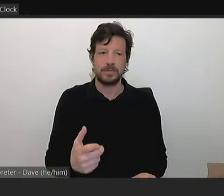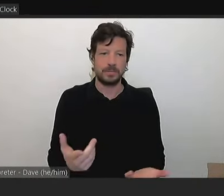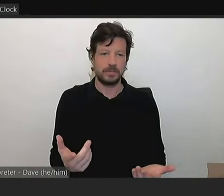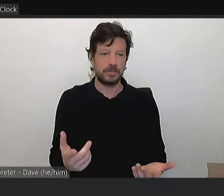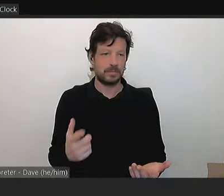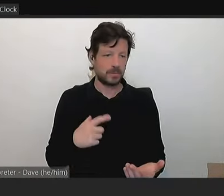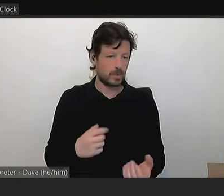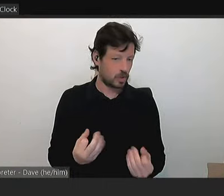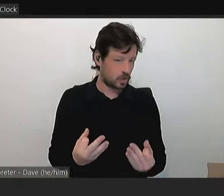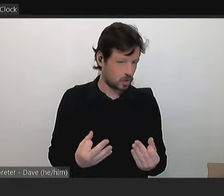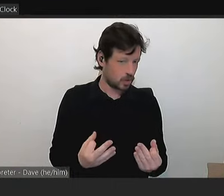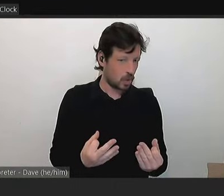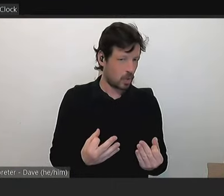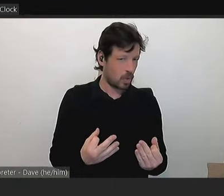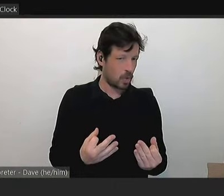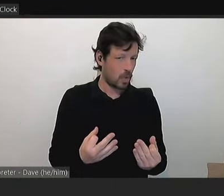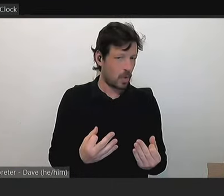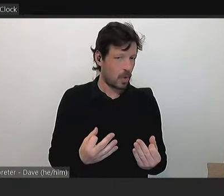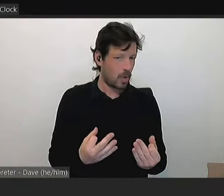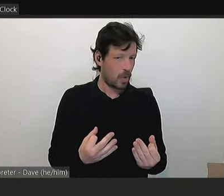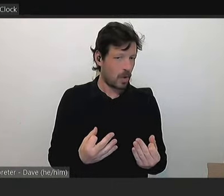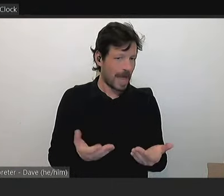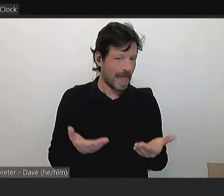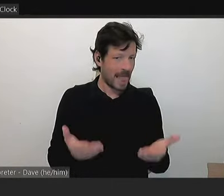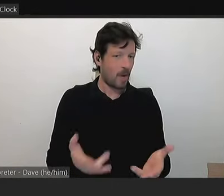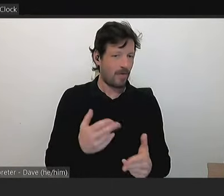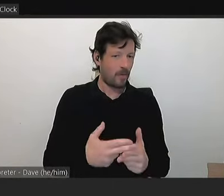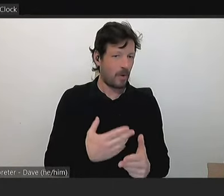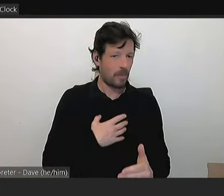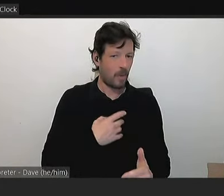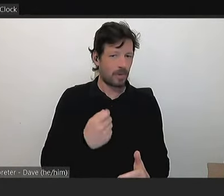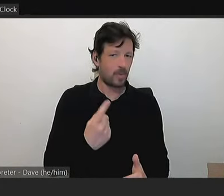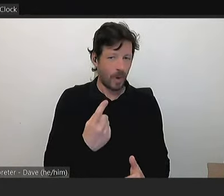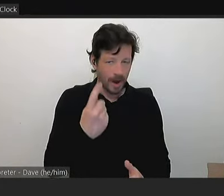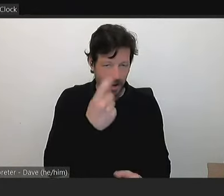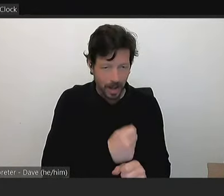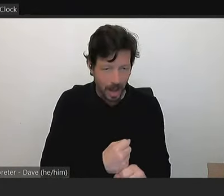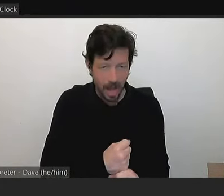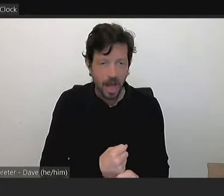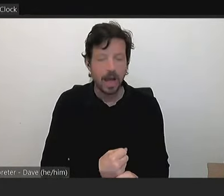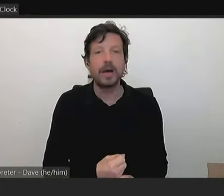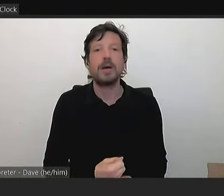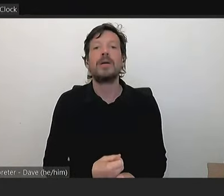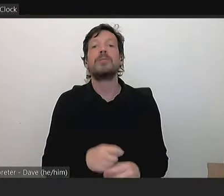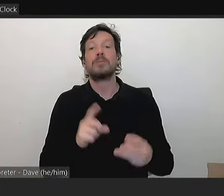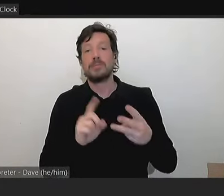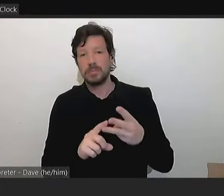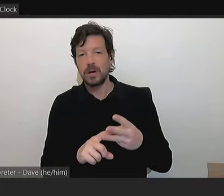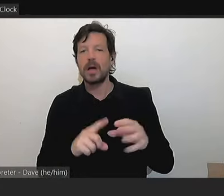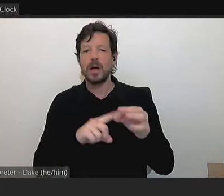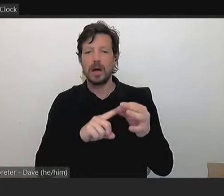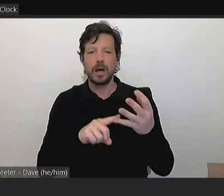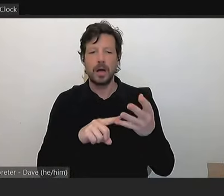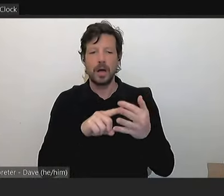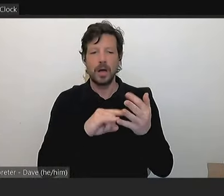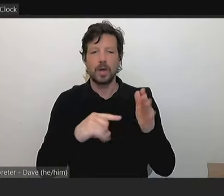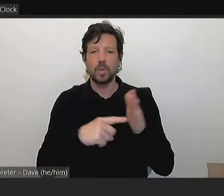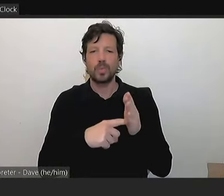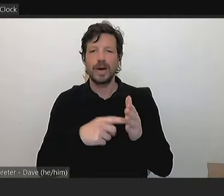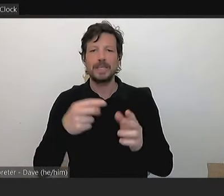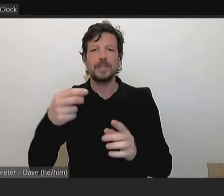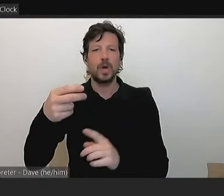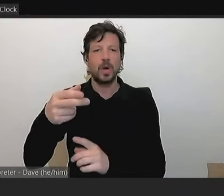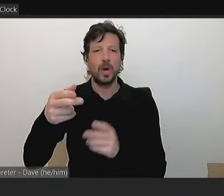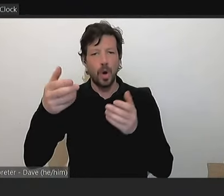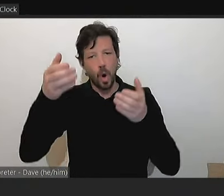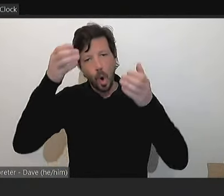for more than one car per household. And your third question, the Quest Hotel is required to provide, to, uh,